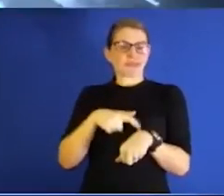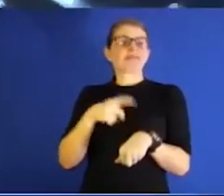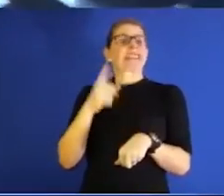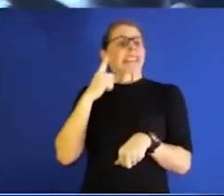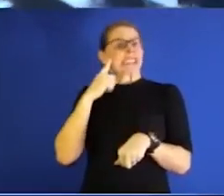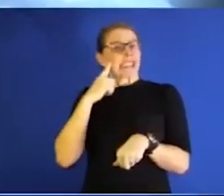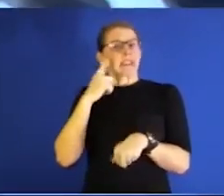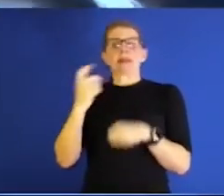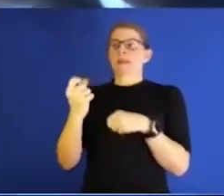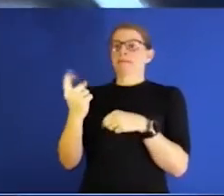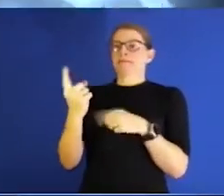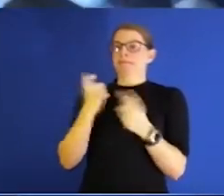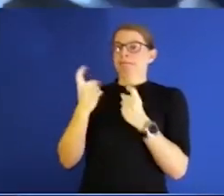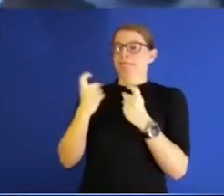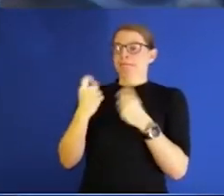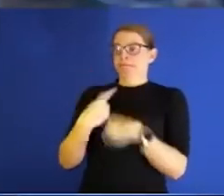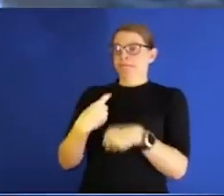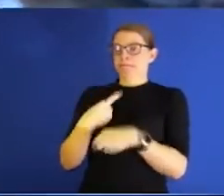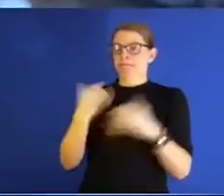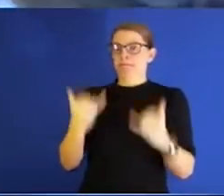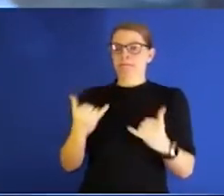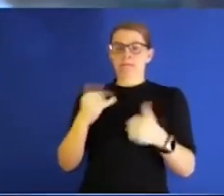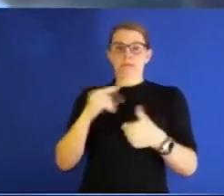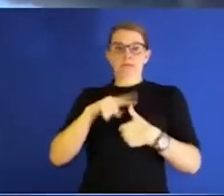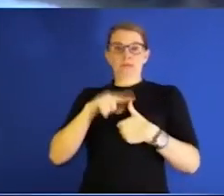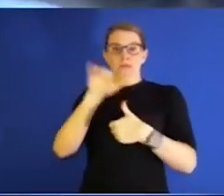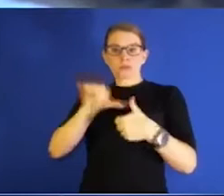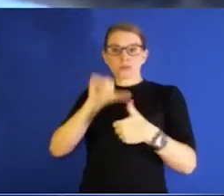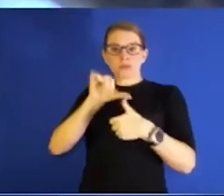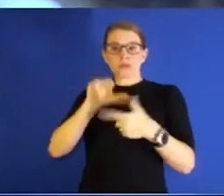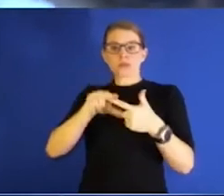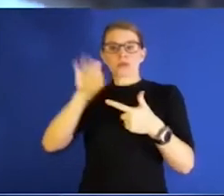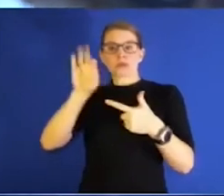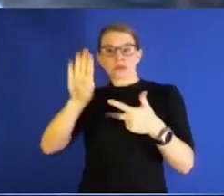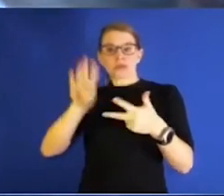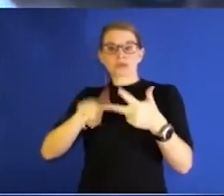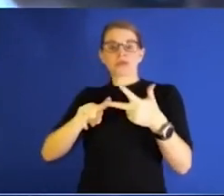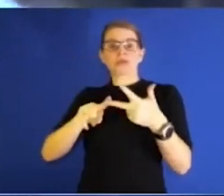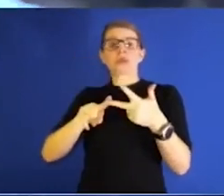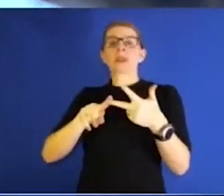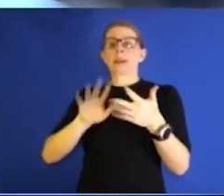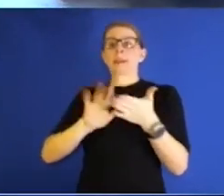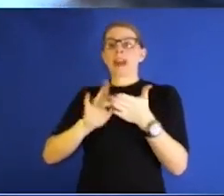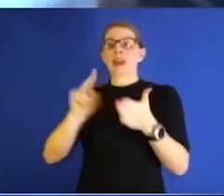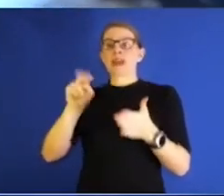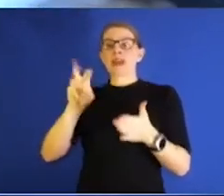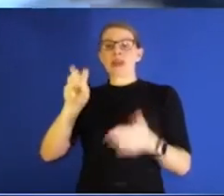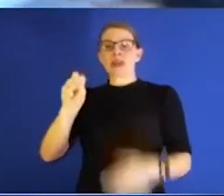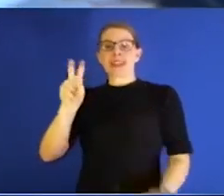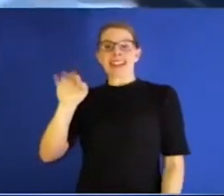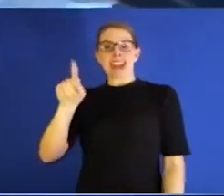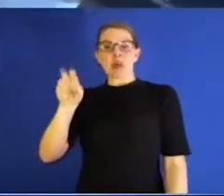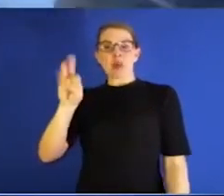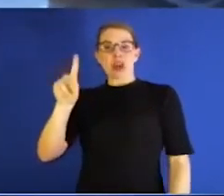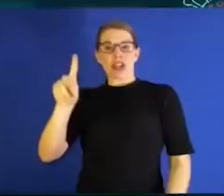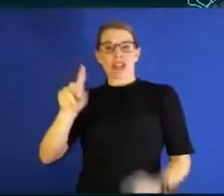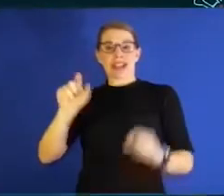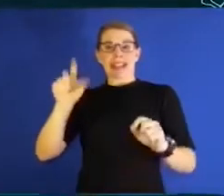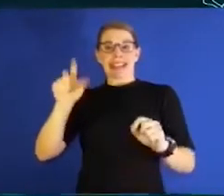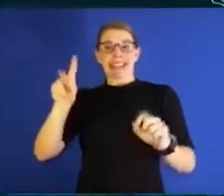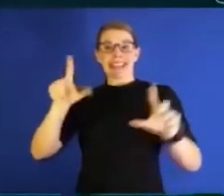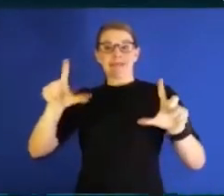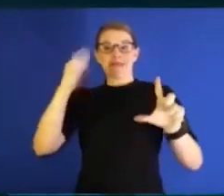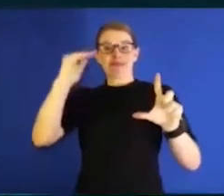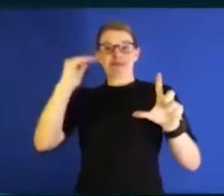in to us now on YouTube, Facebook, and on the Medical News Network. You can find those links right there on your screen. But now, let's turn to Medical